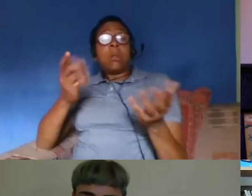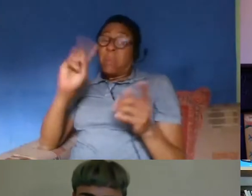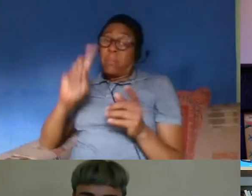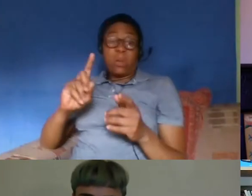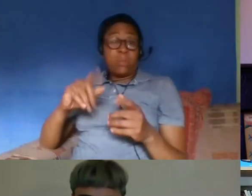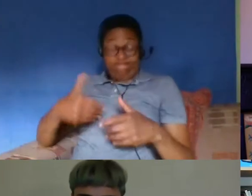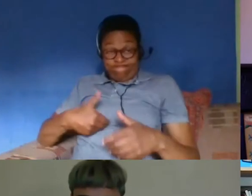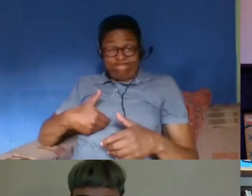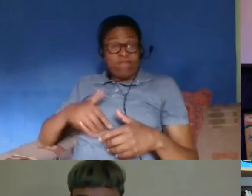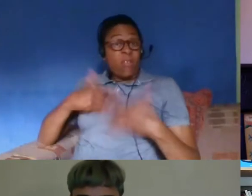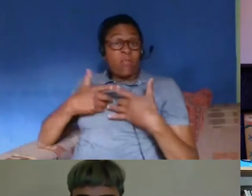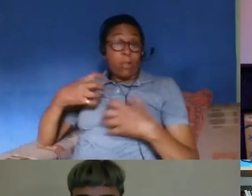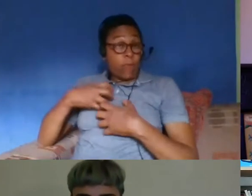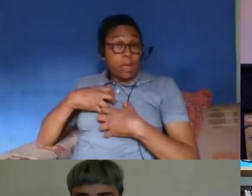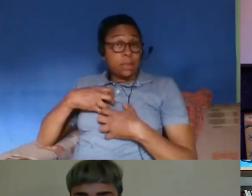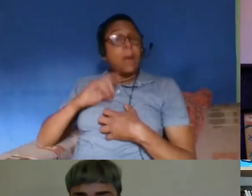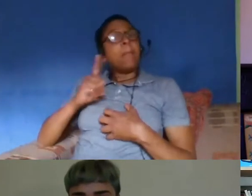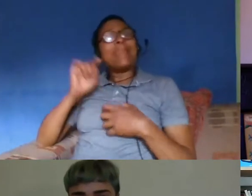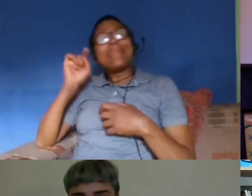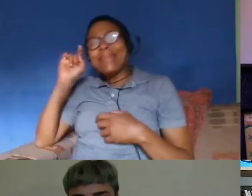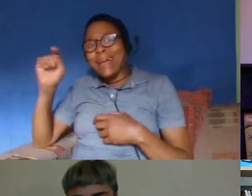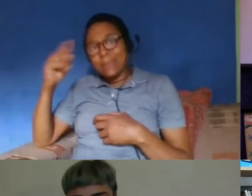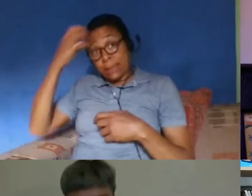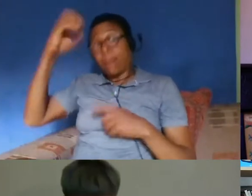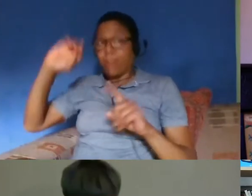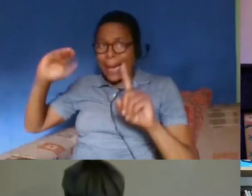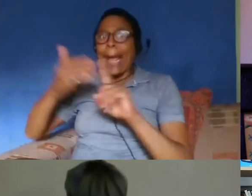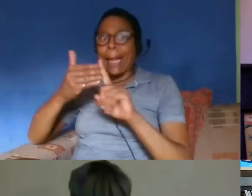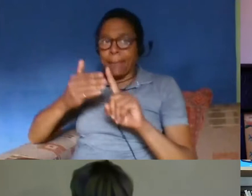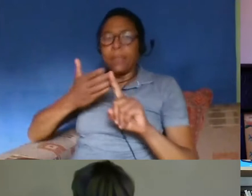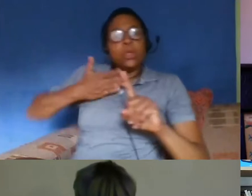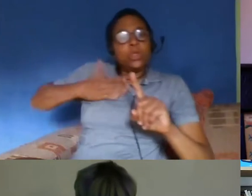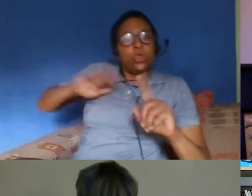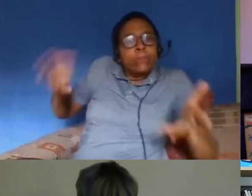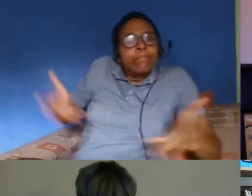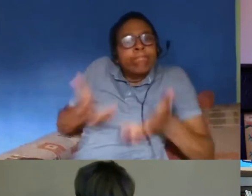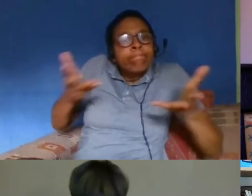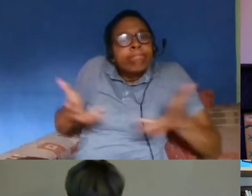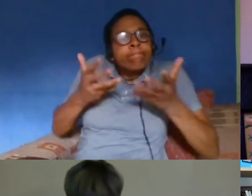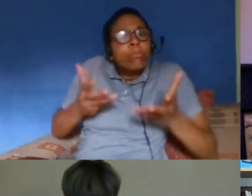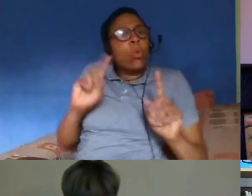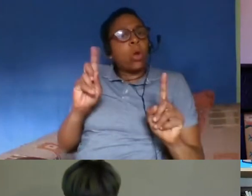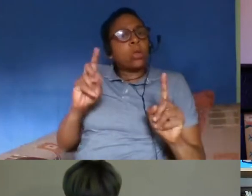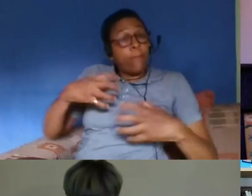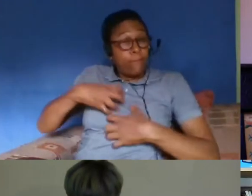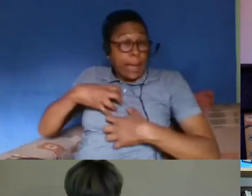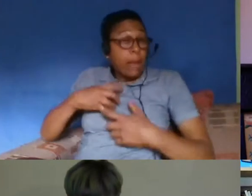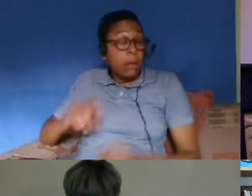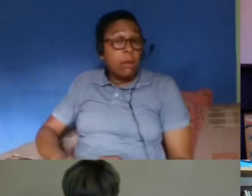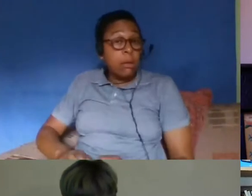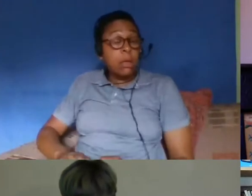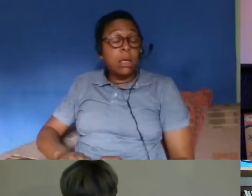is the point of these laws um i i saw i saw something that that really really irritated me the other day